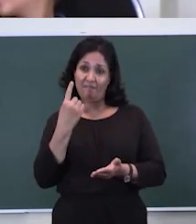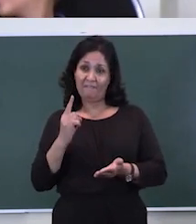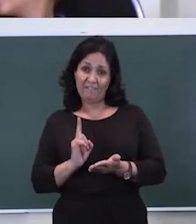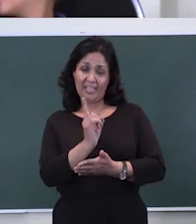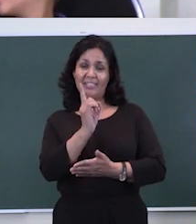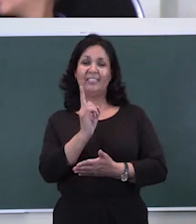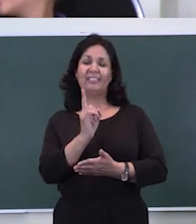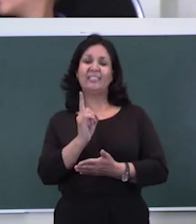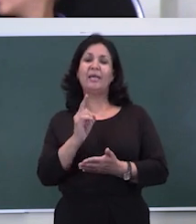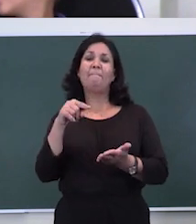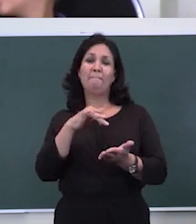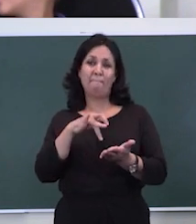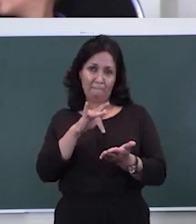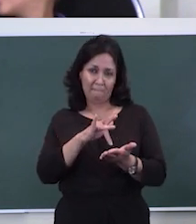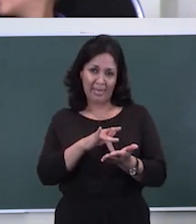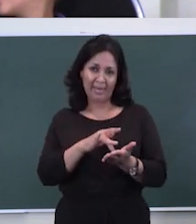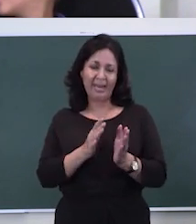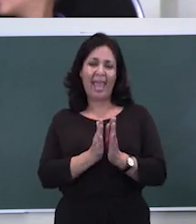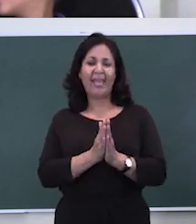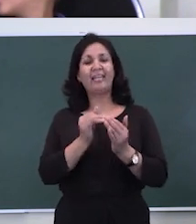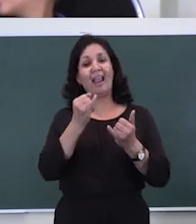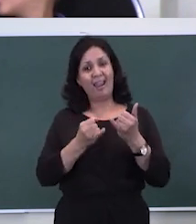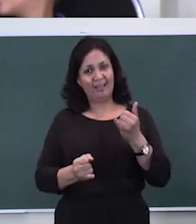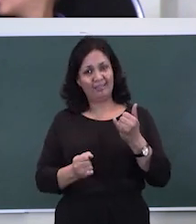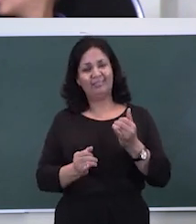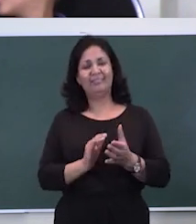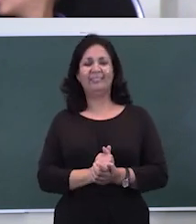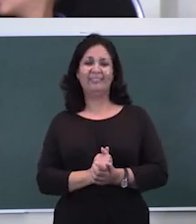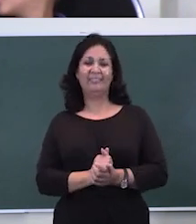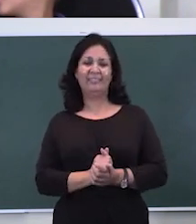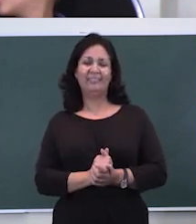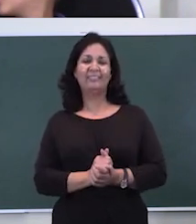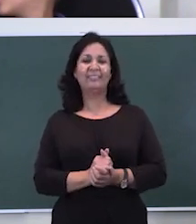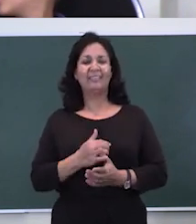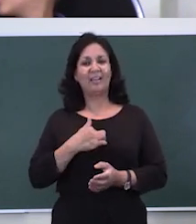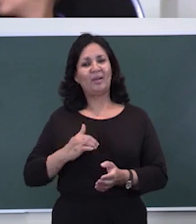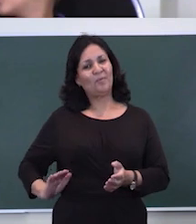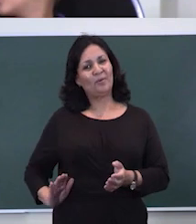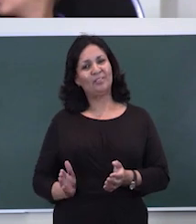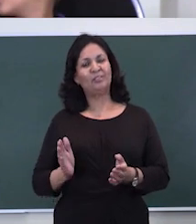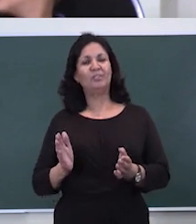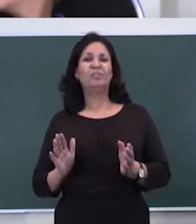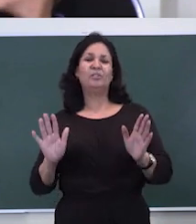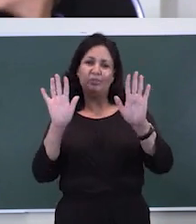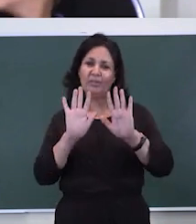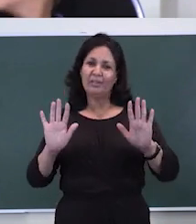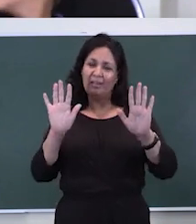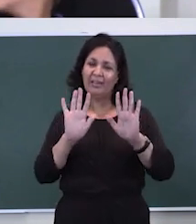middle and last. I would like you to color the